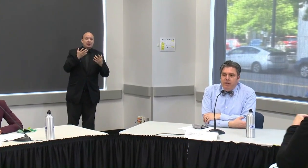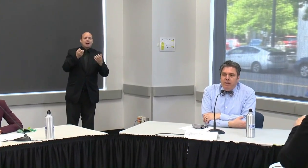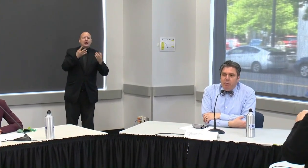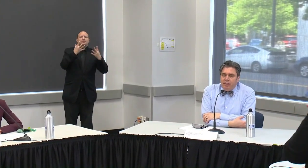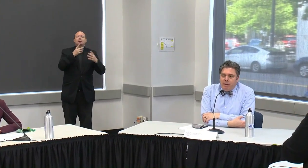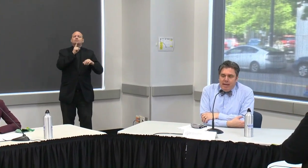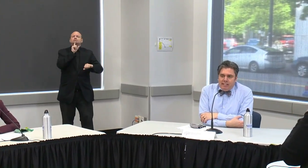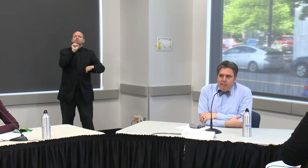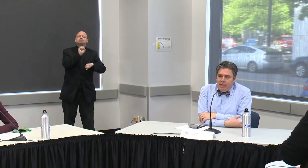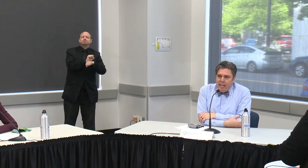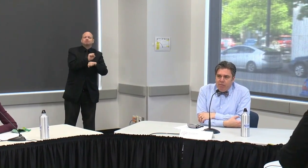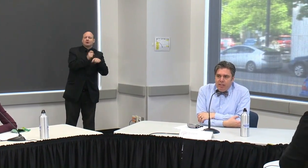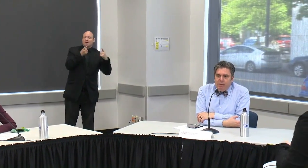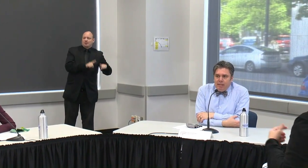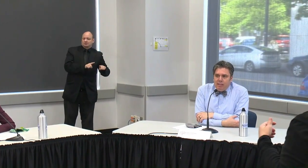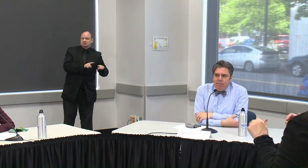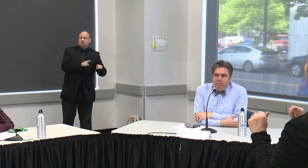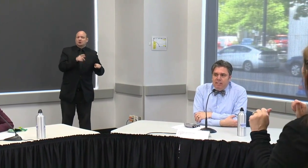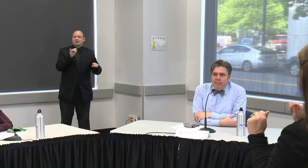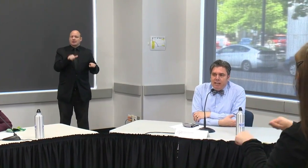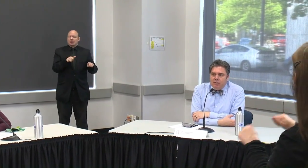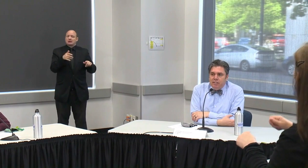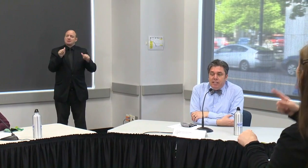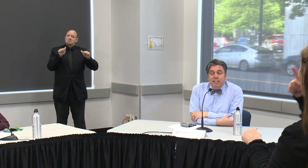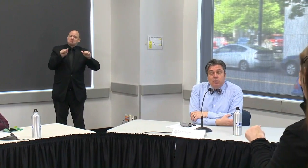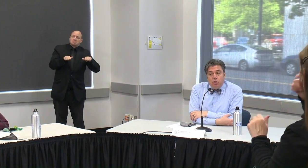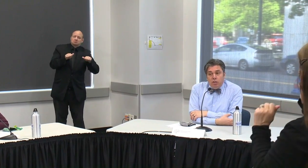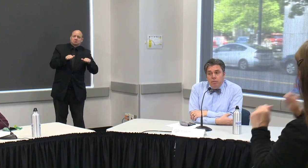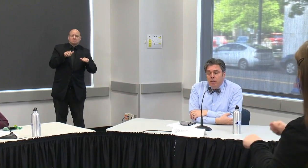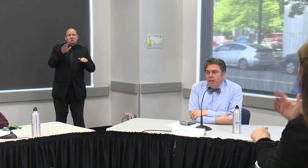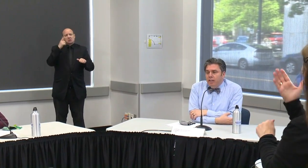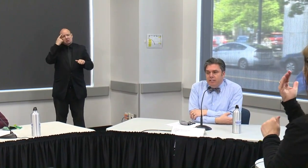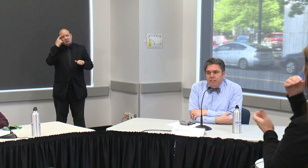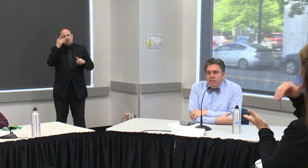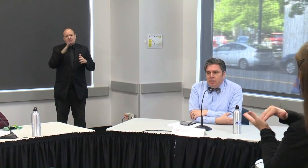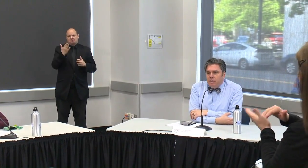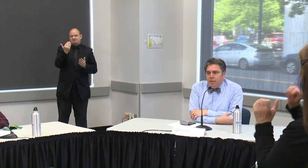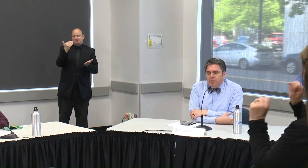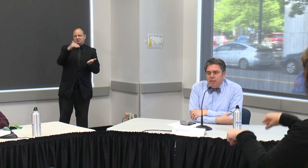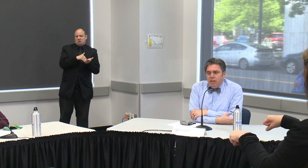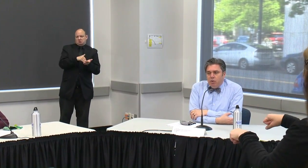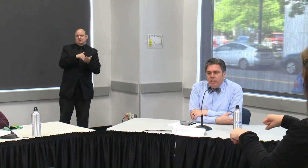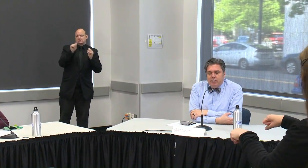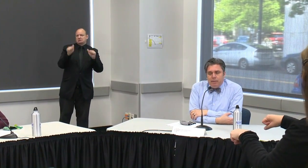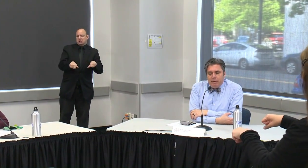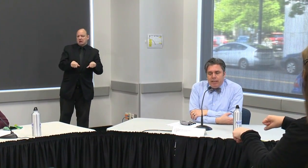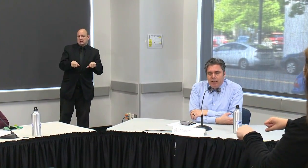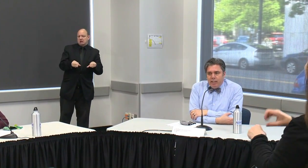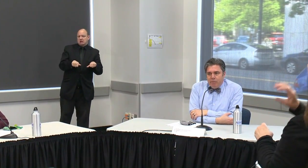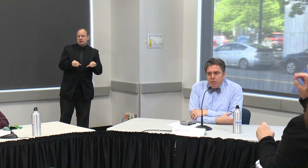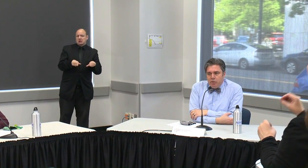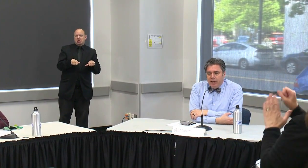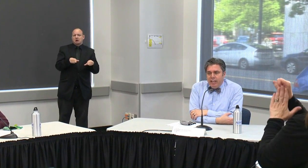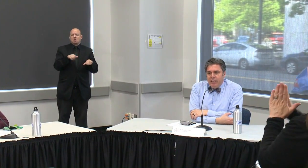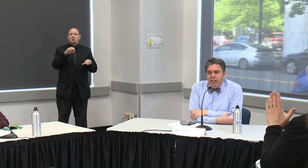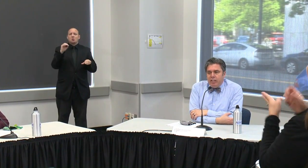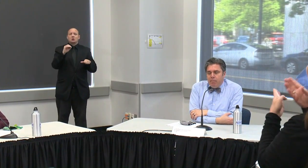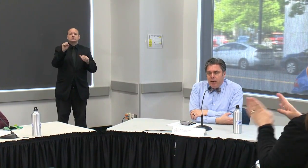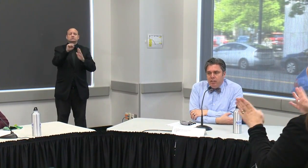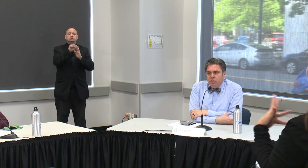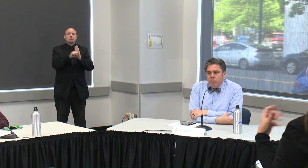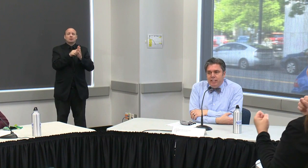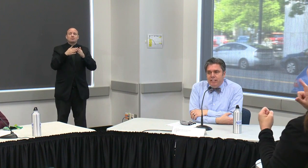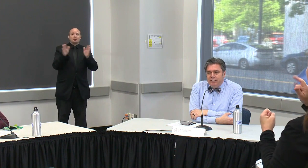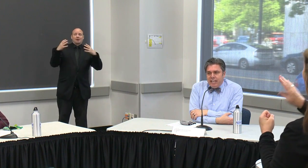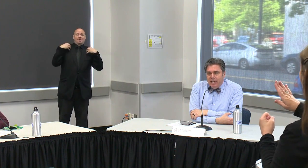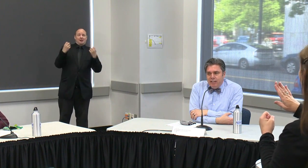currently feel that with the capacity we have we can meet the 15 000 test goal this is amongst our oregon state public health laboratory and the health